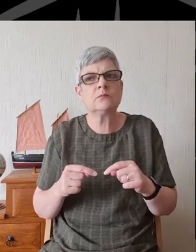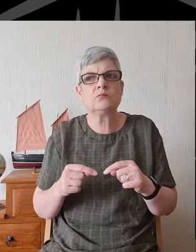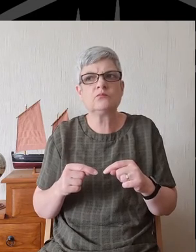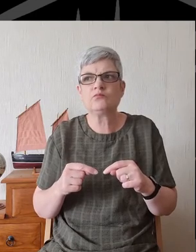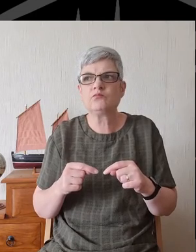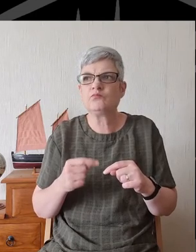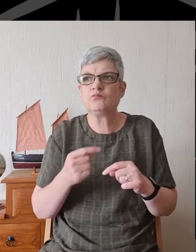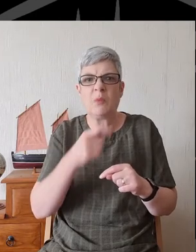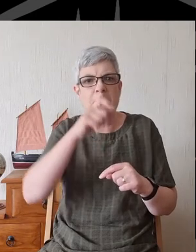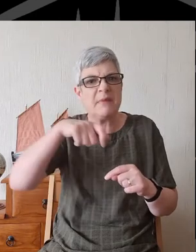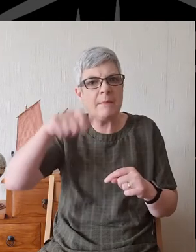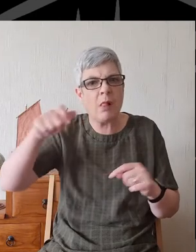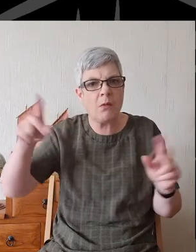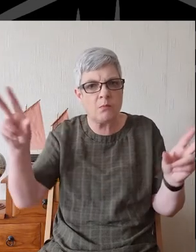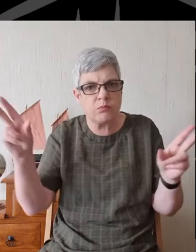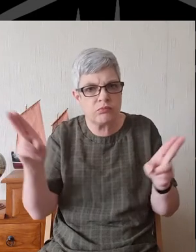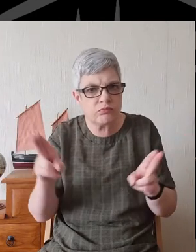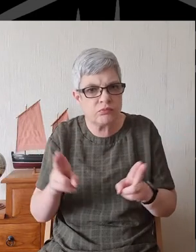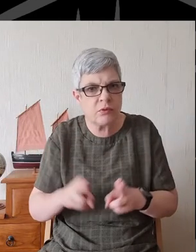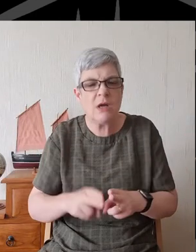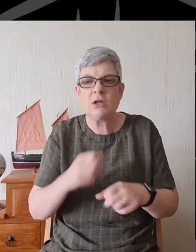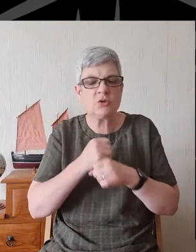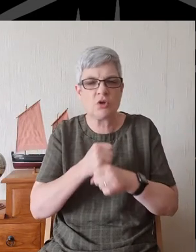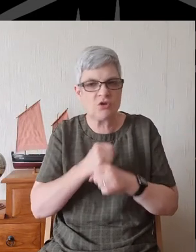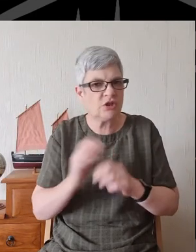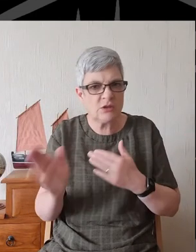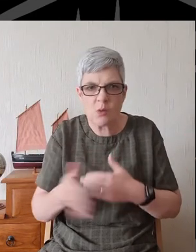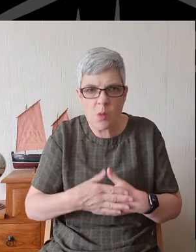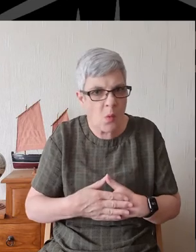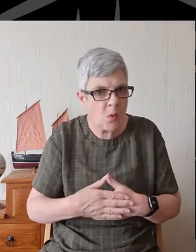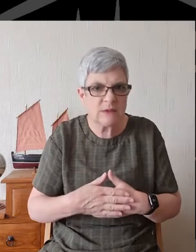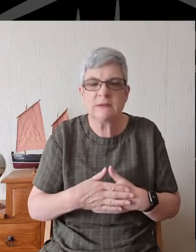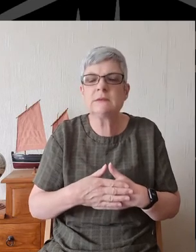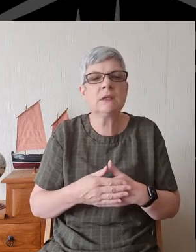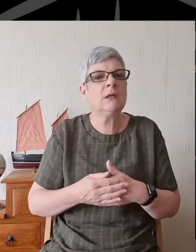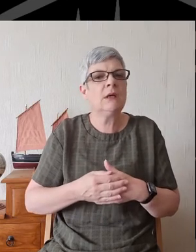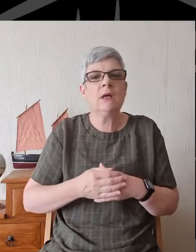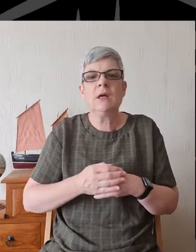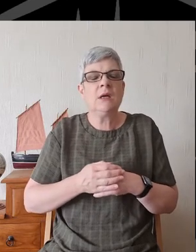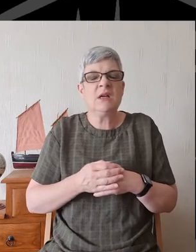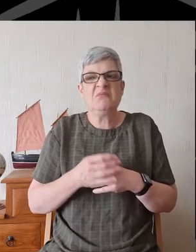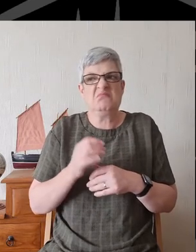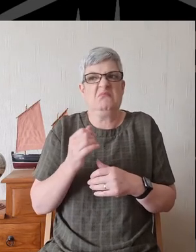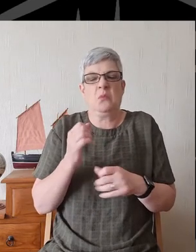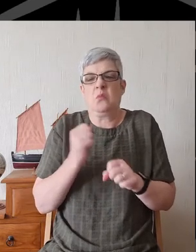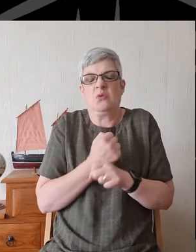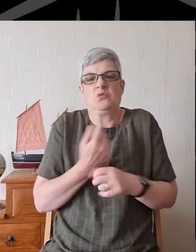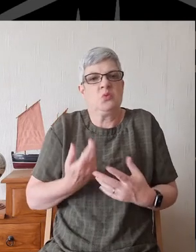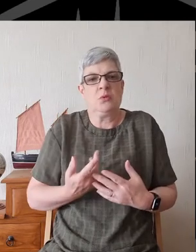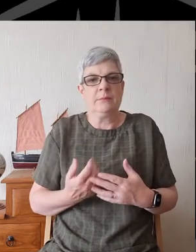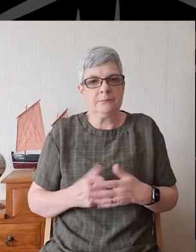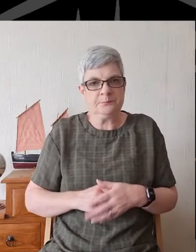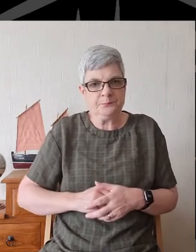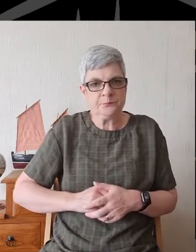diminish. He's not going to have churches closing down. He's not going to, you know, do that here.